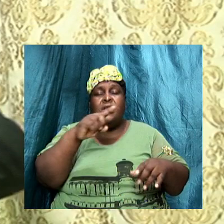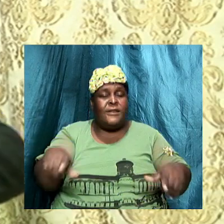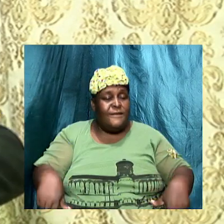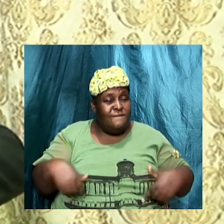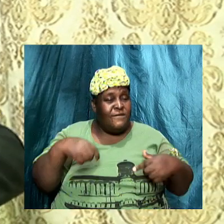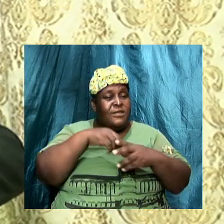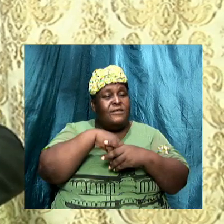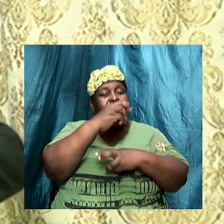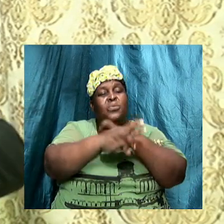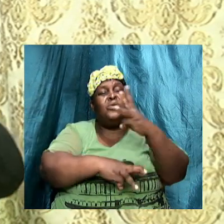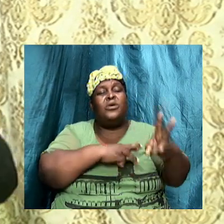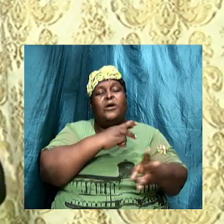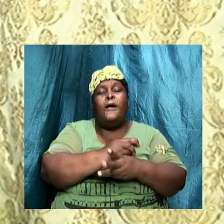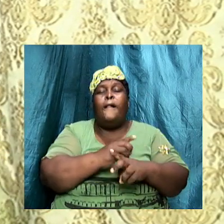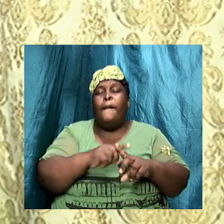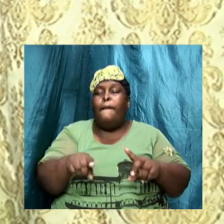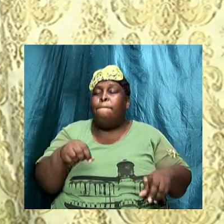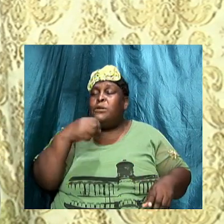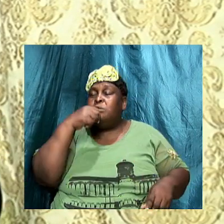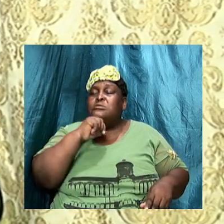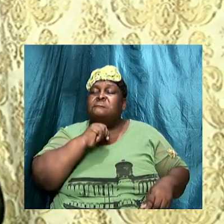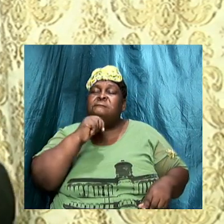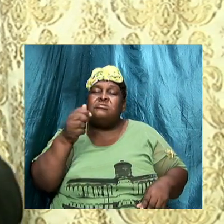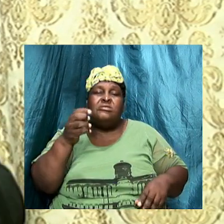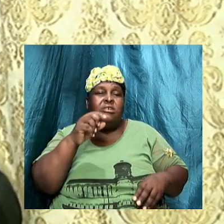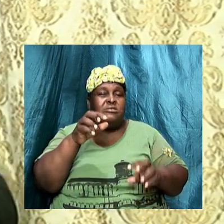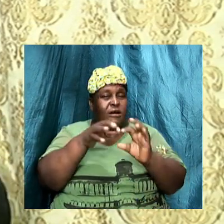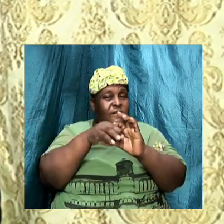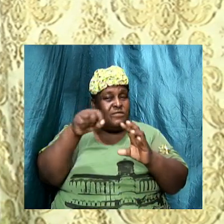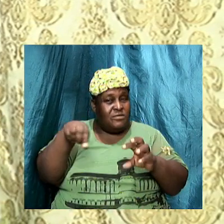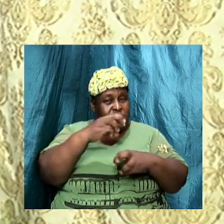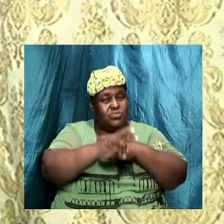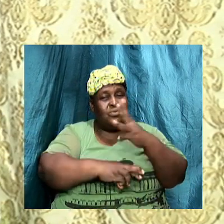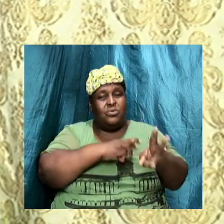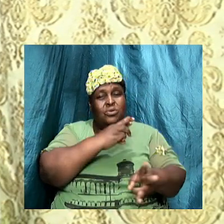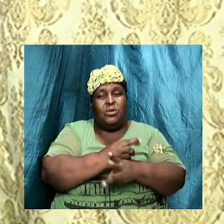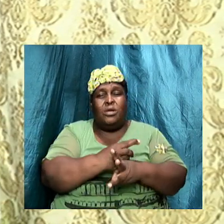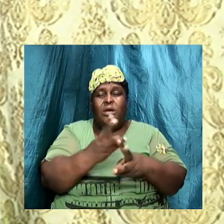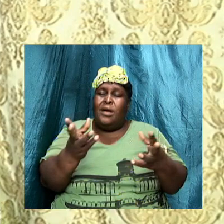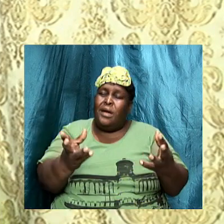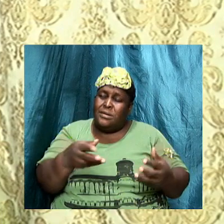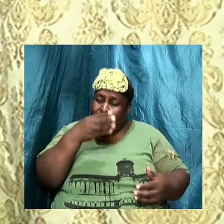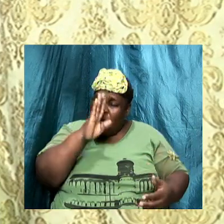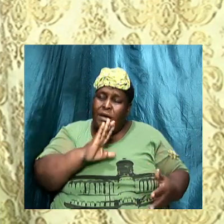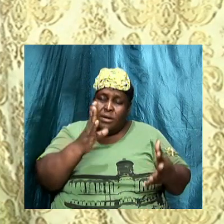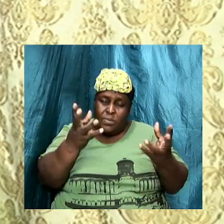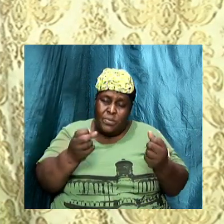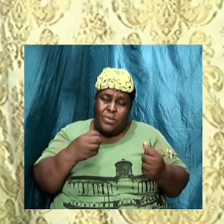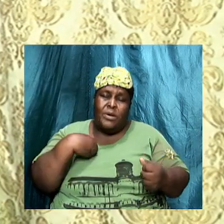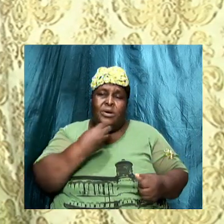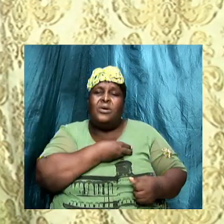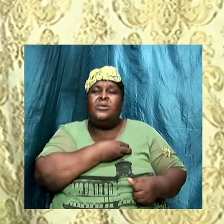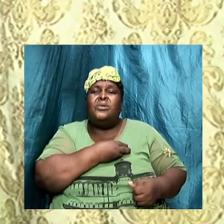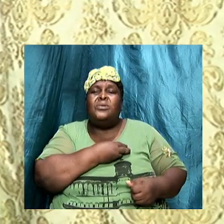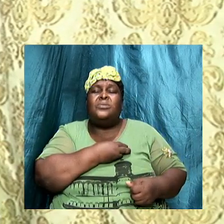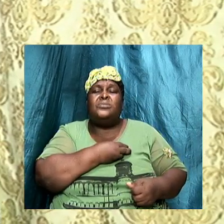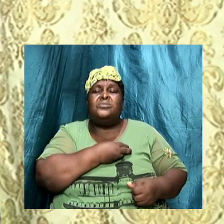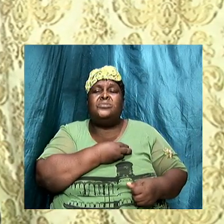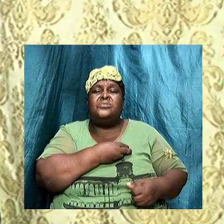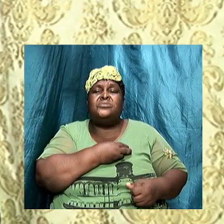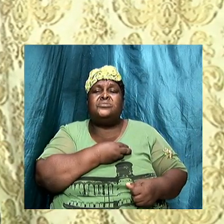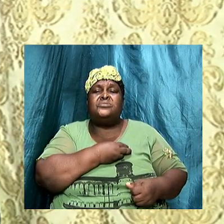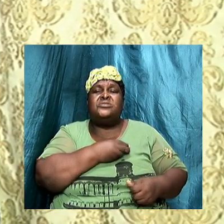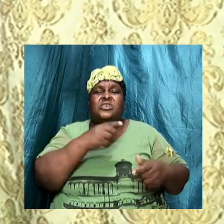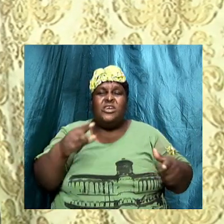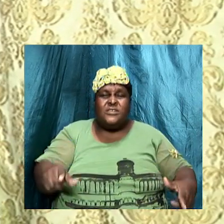And what He wants to do is for our lights to shine that others might see and glorify Him who is in